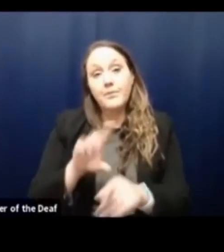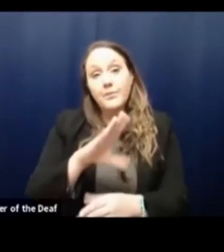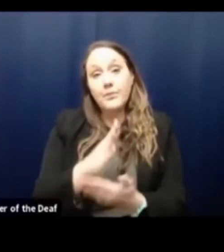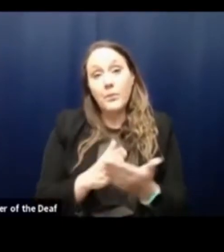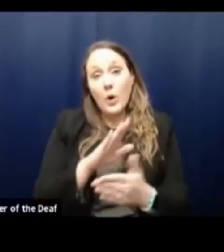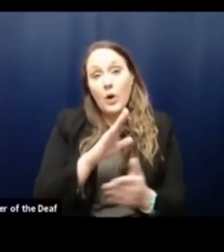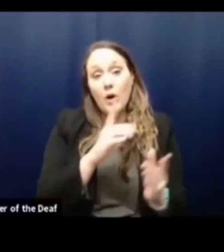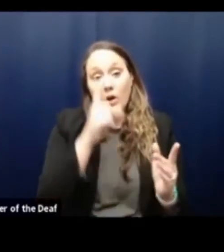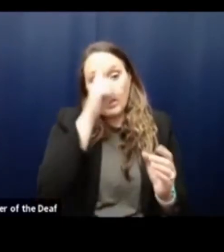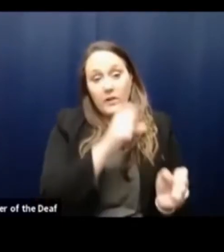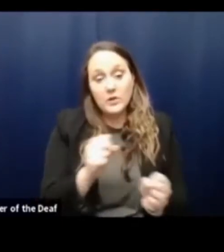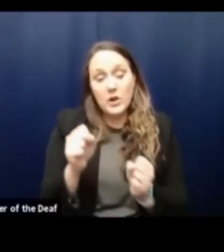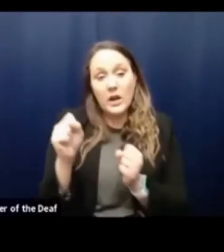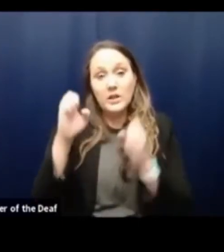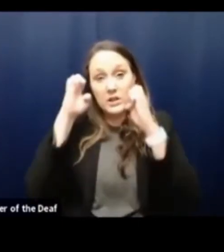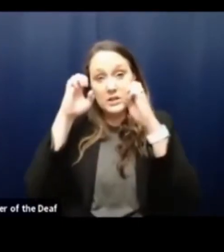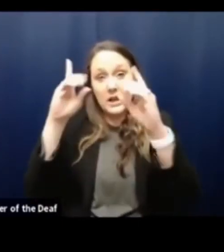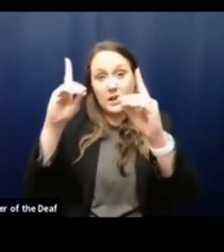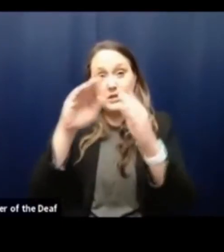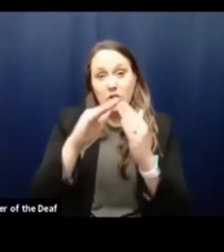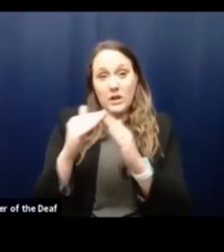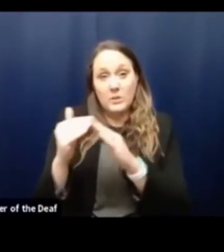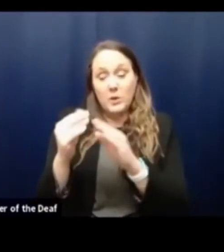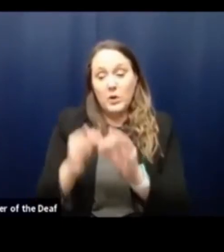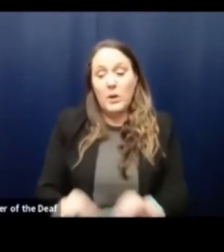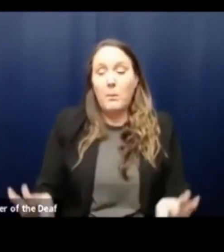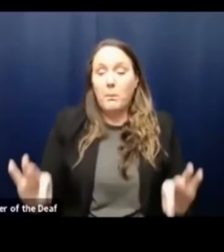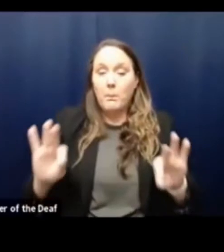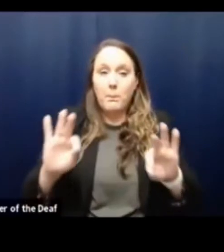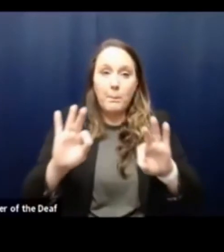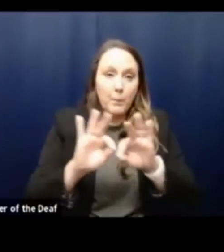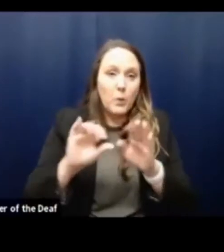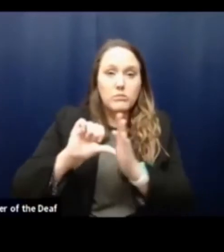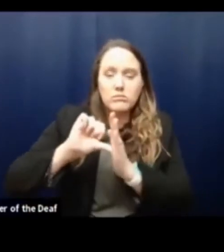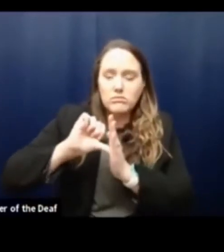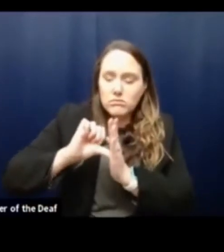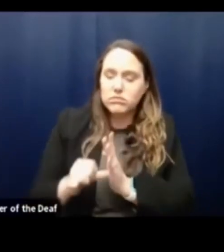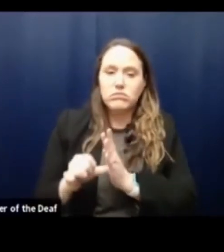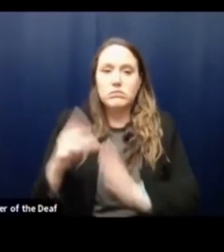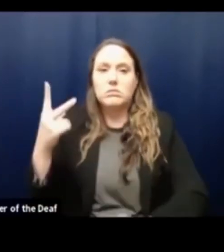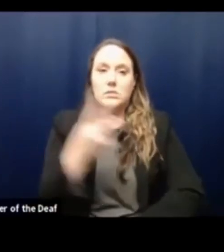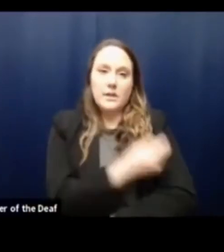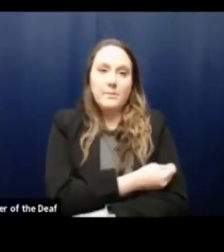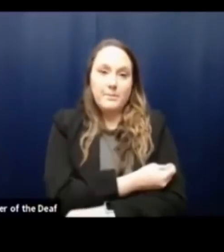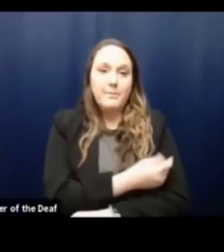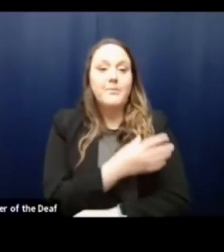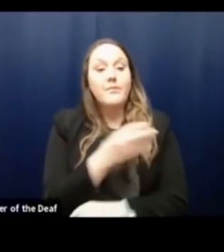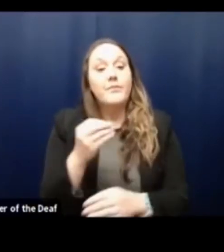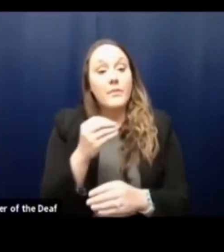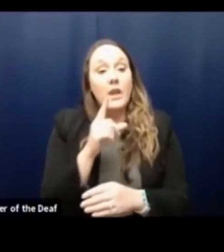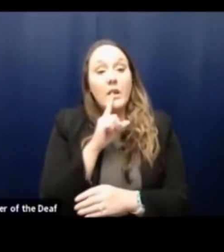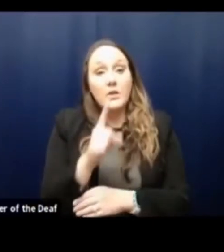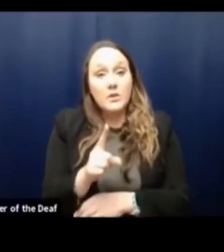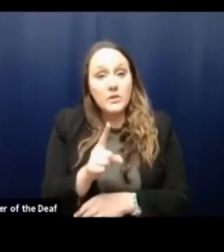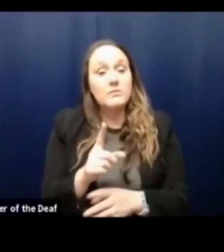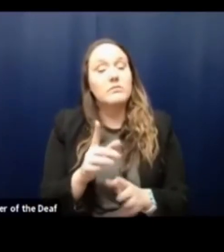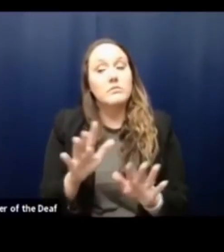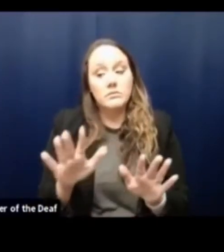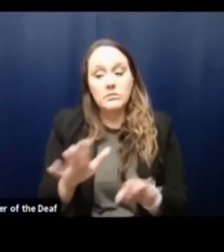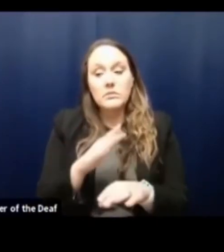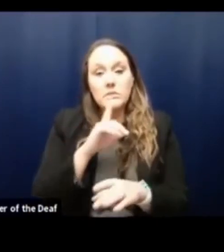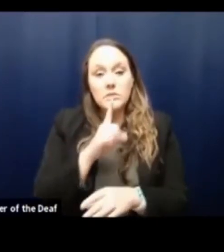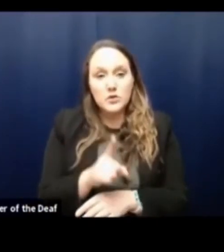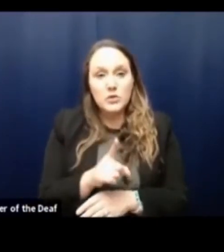is educating the community on the importance of vaccination and ensuring equity in the process. And lastly,